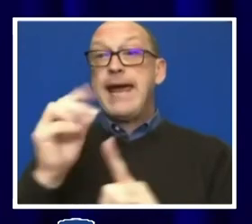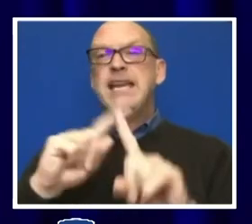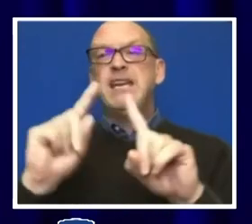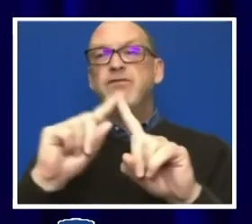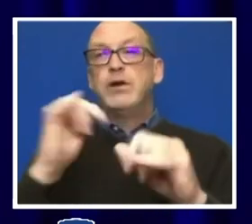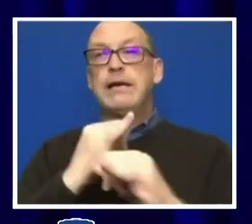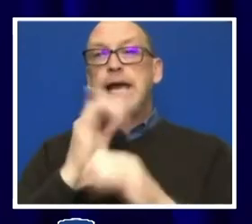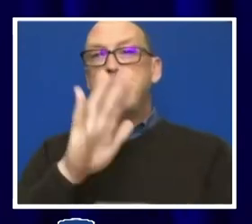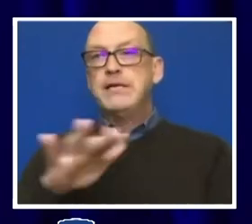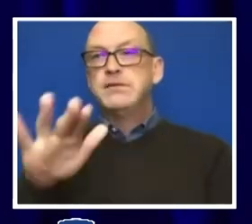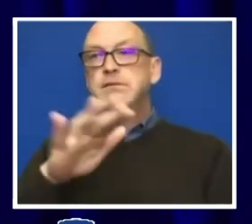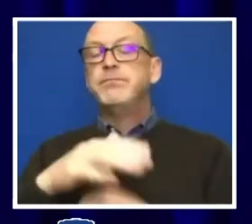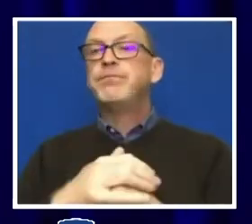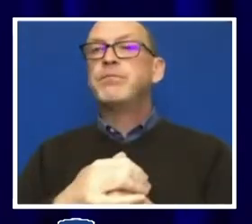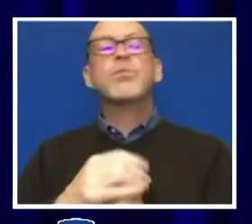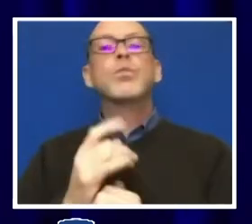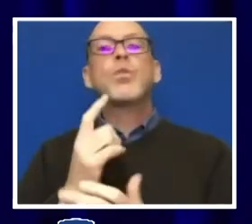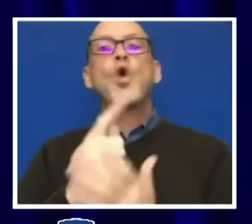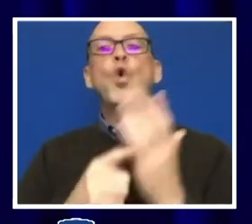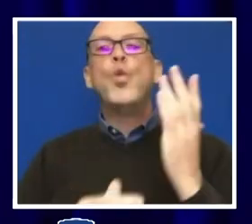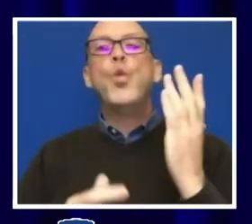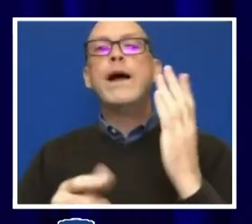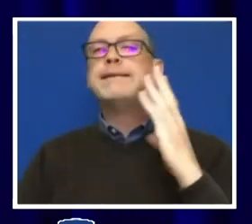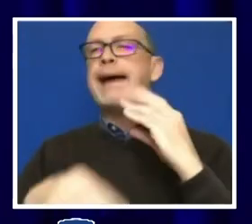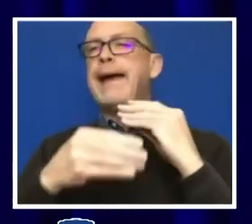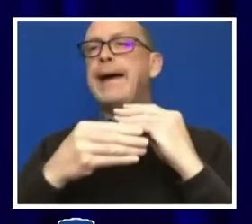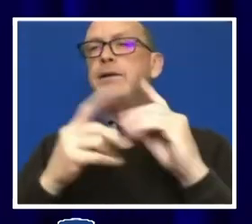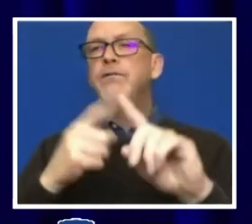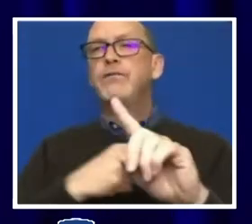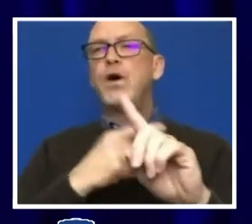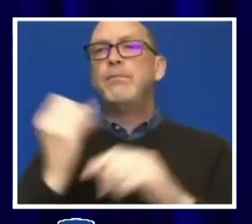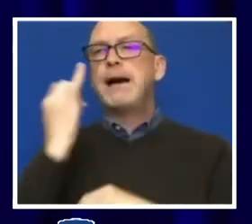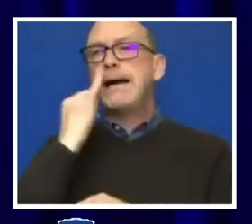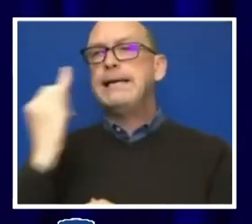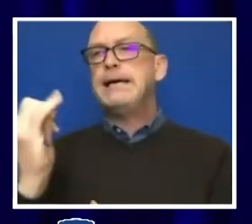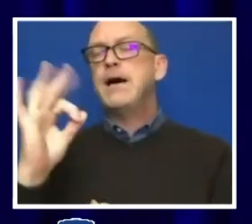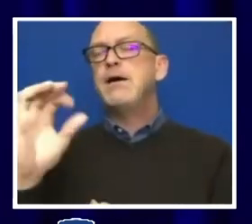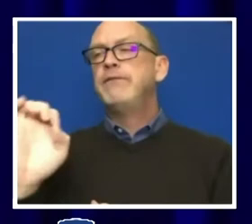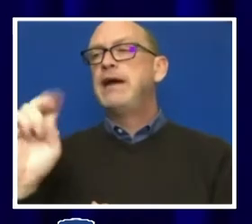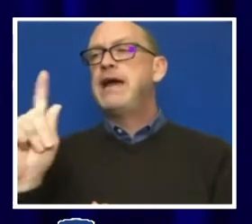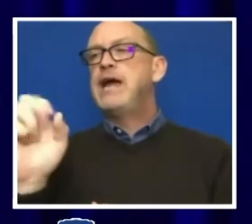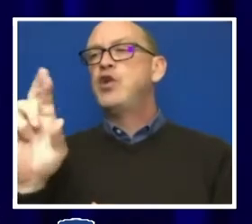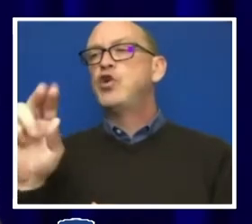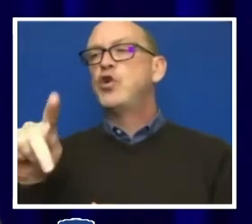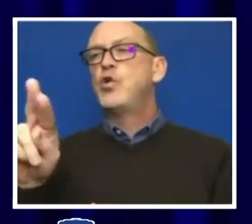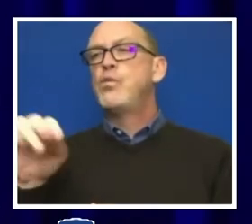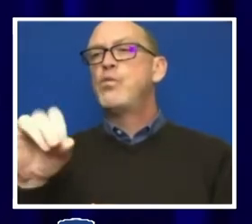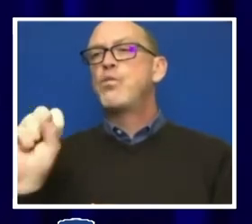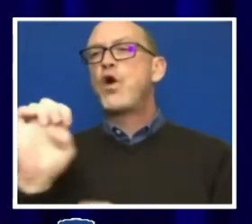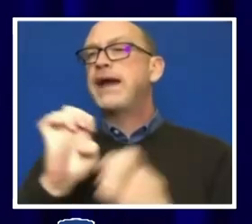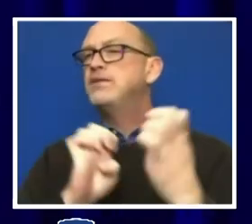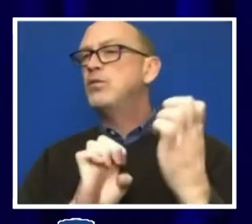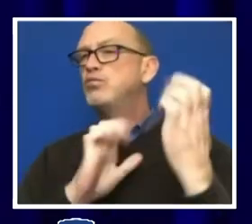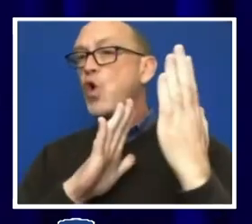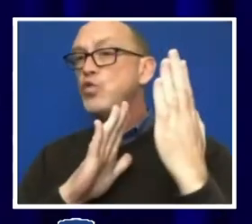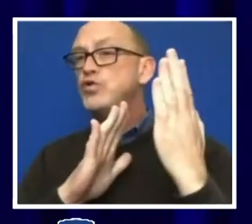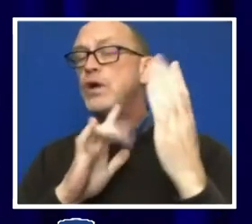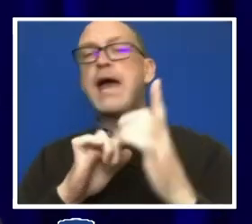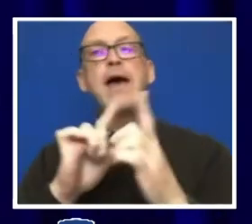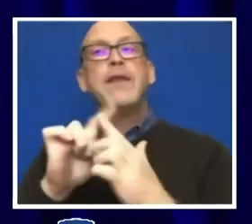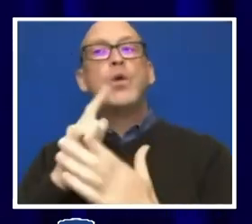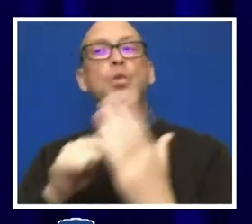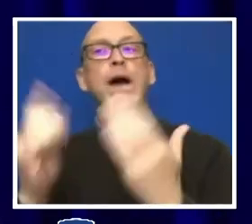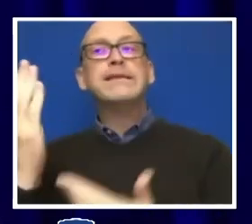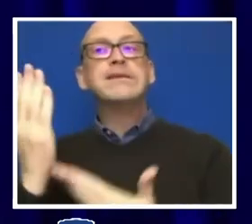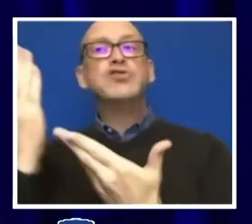what is what is added by the notion of an enterprise approach? And what are you suggesting, Danielle, if you don't mind